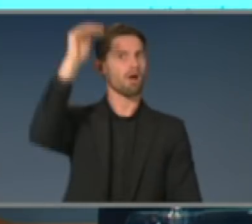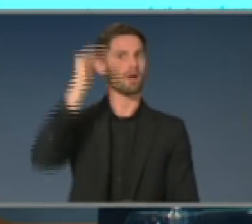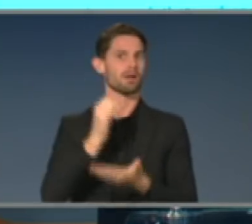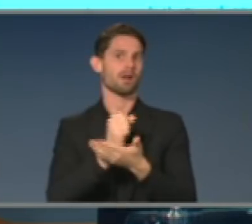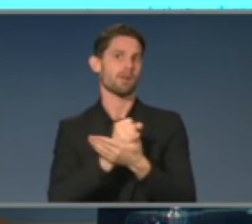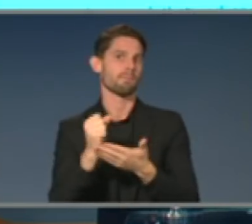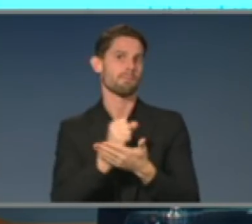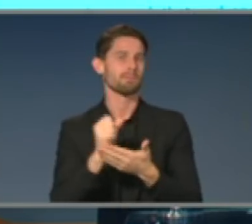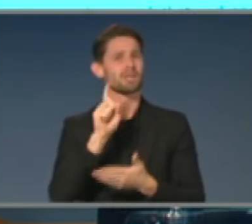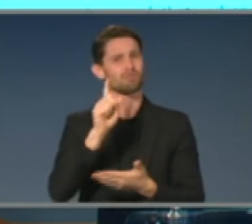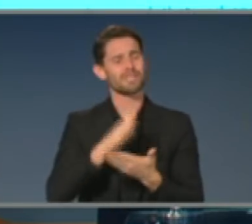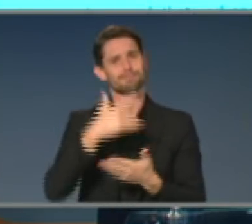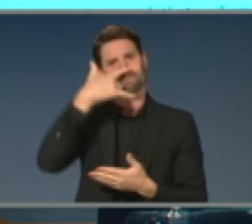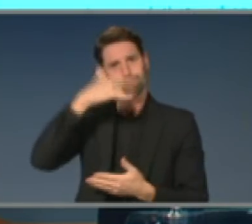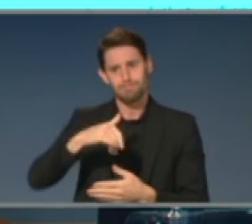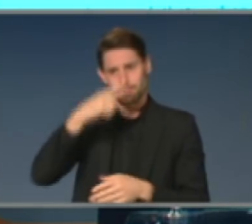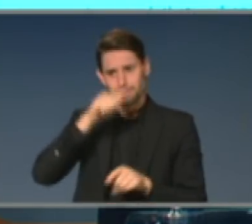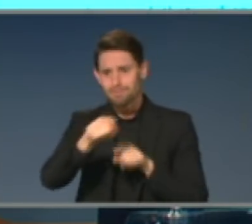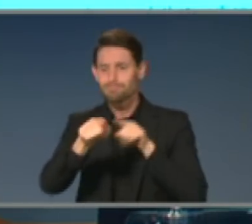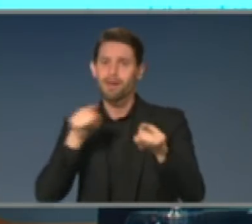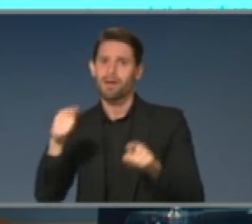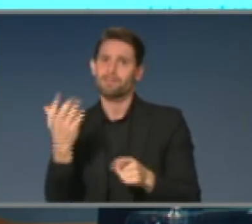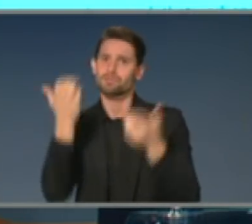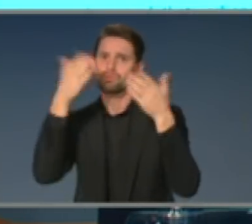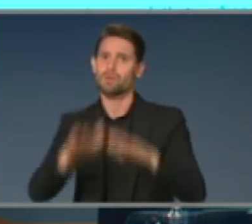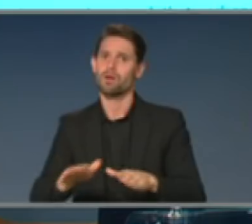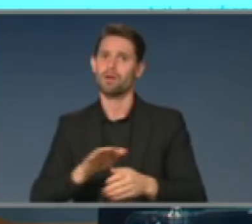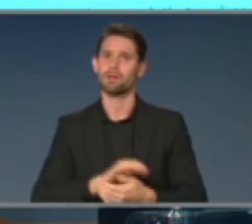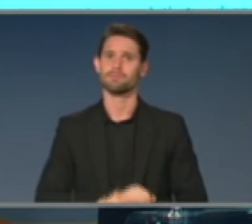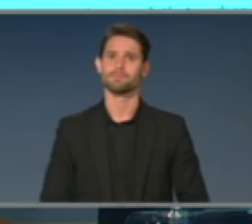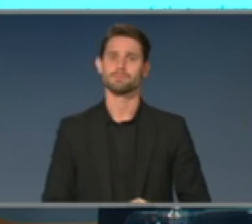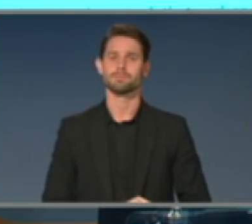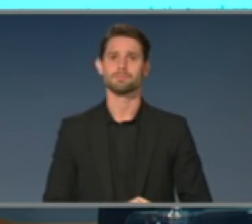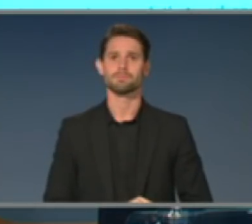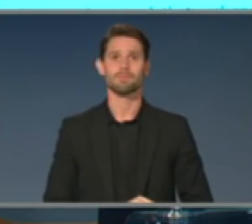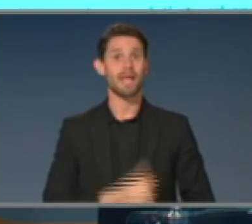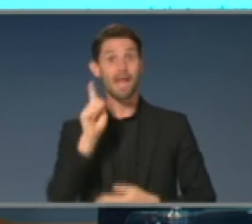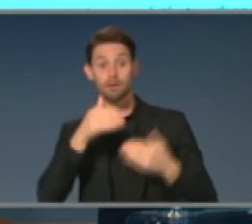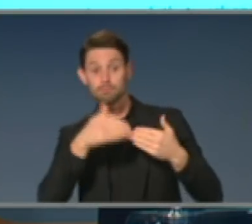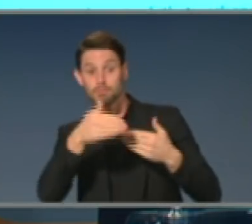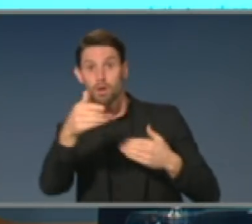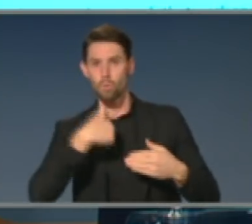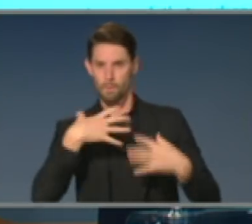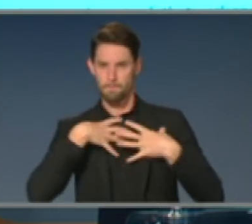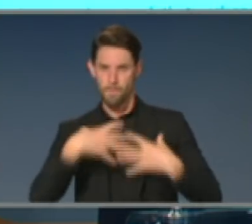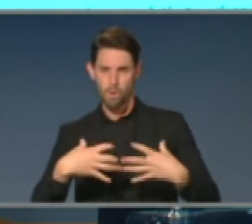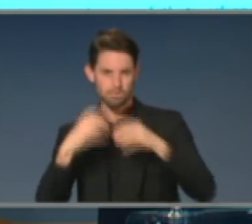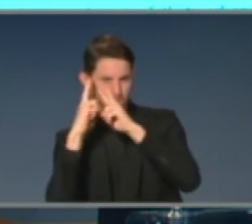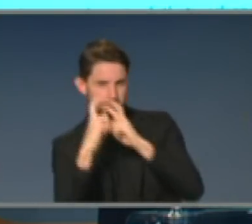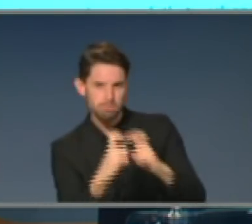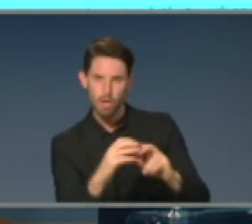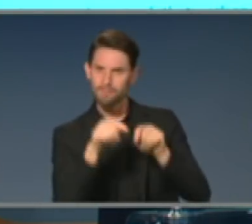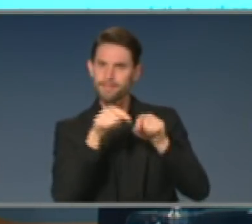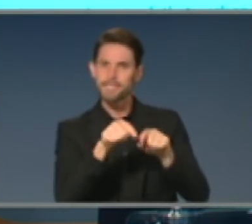deaths has occurred. The community transmission is what we're going to focus our modelling on, working out what the